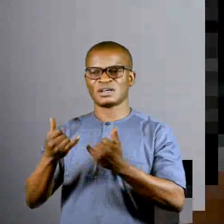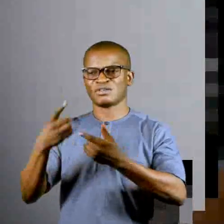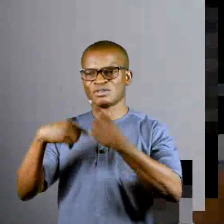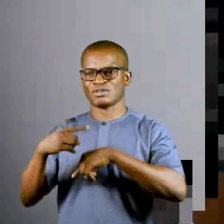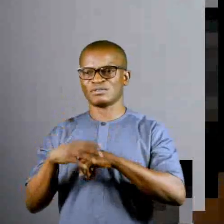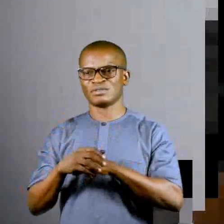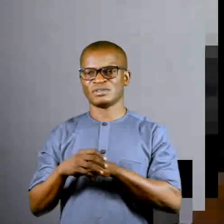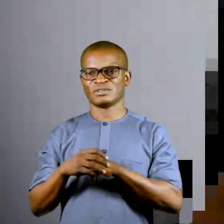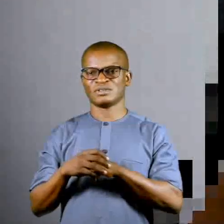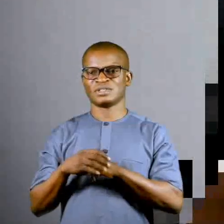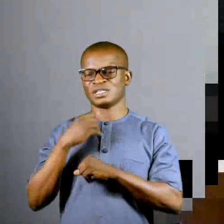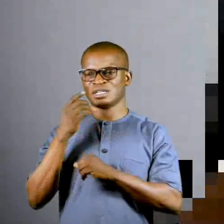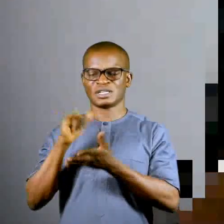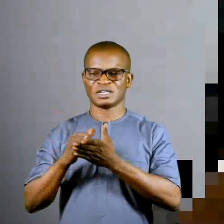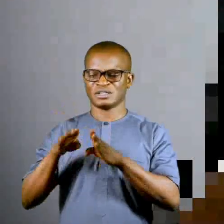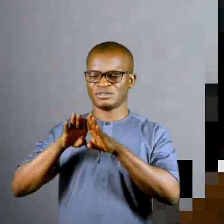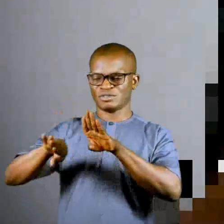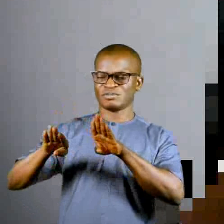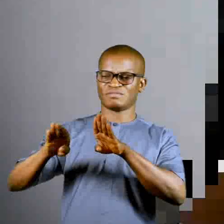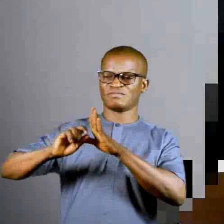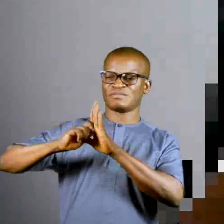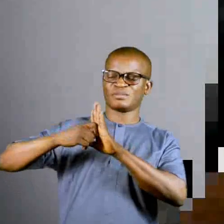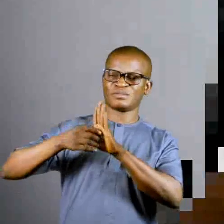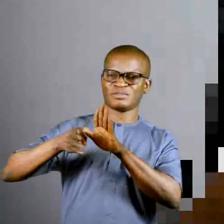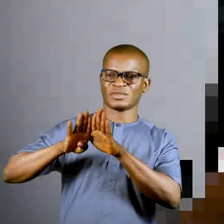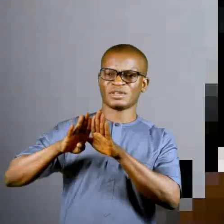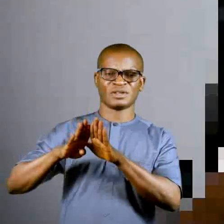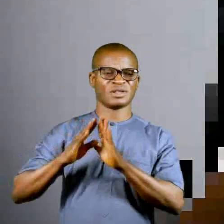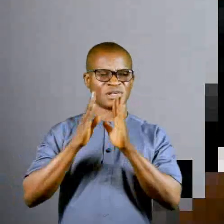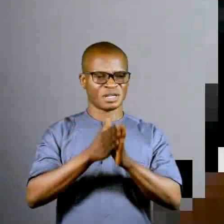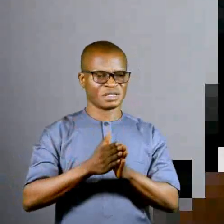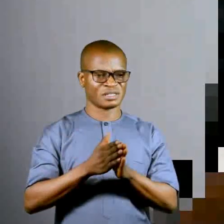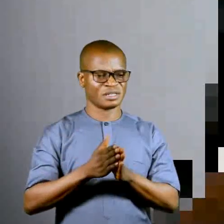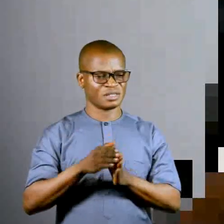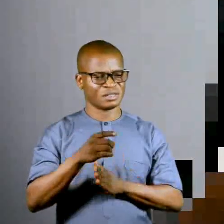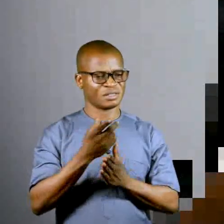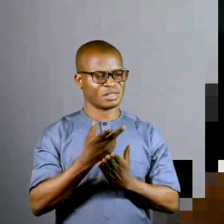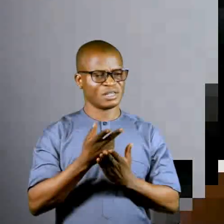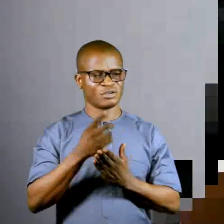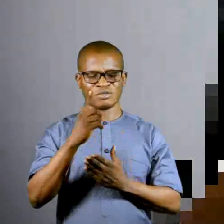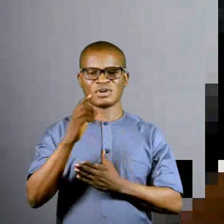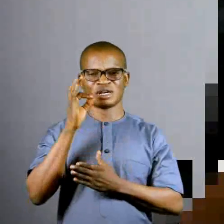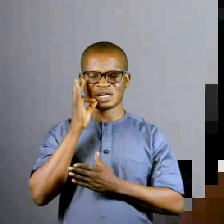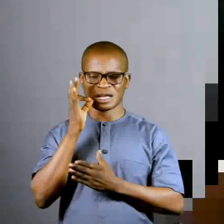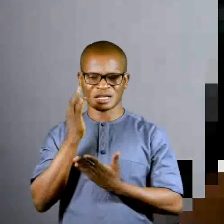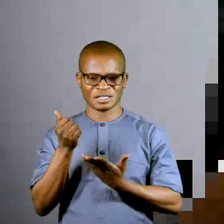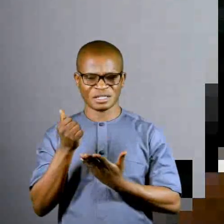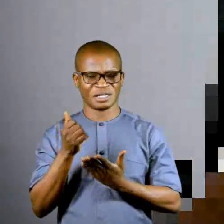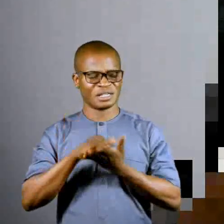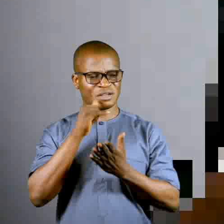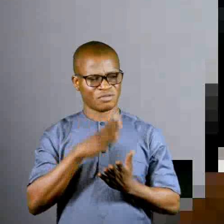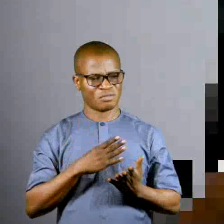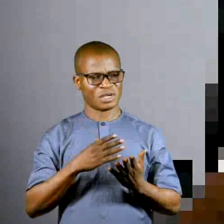The aunt now come she not meet me and do is lock. She not come ask one woman like this. Her name is Adia.